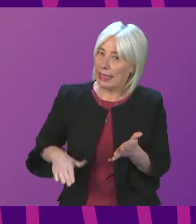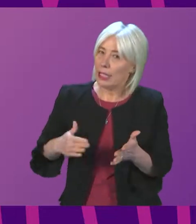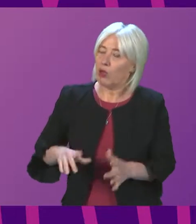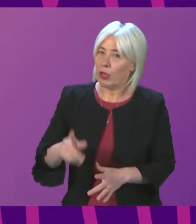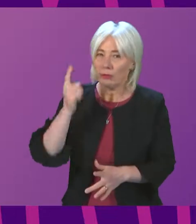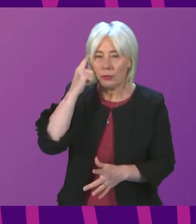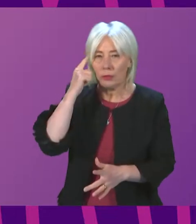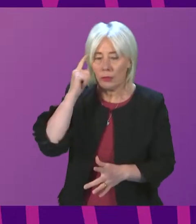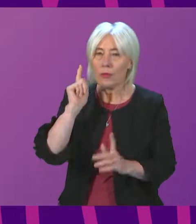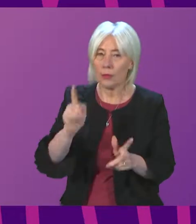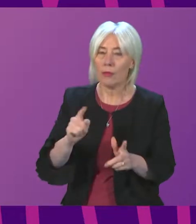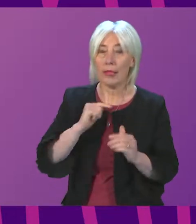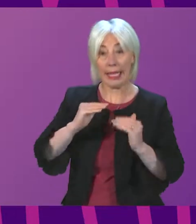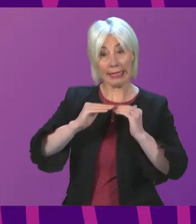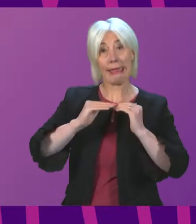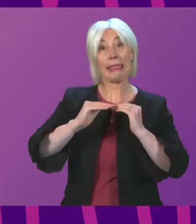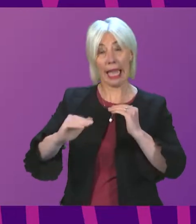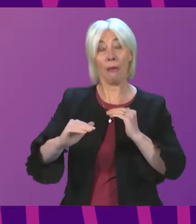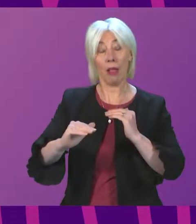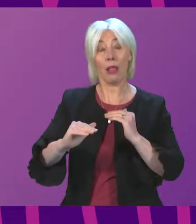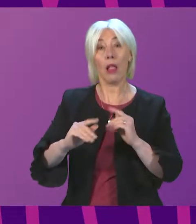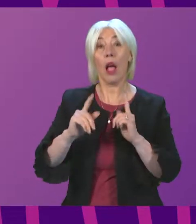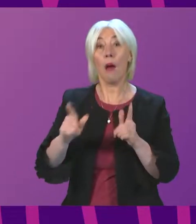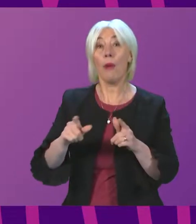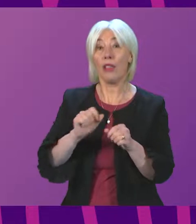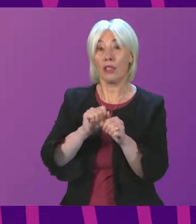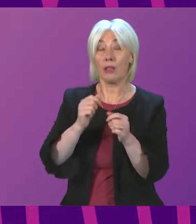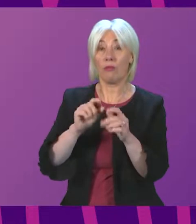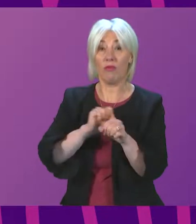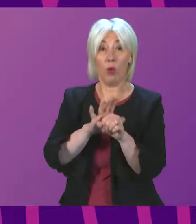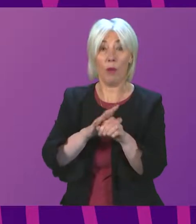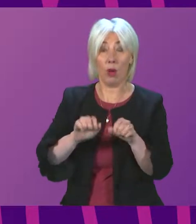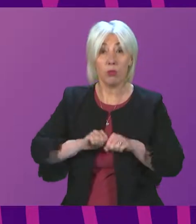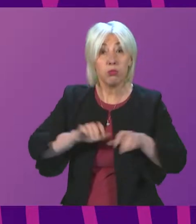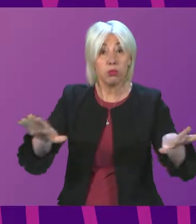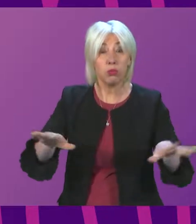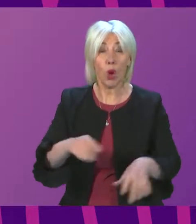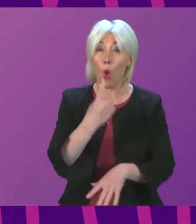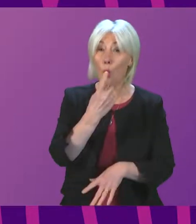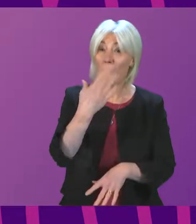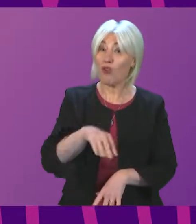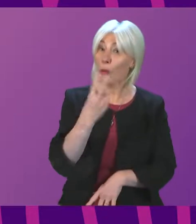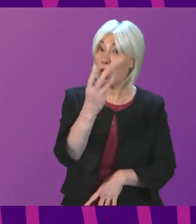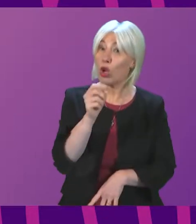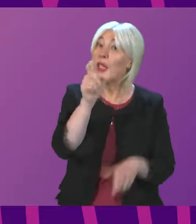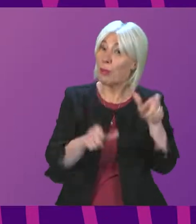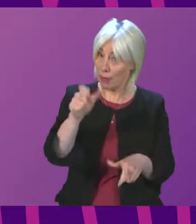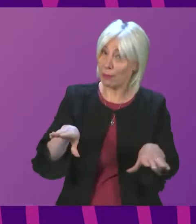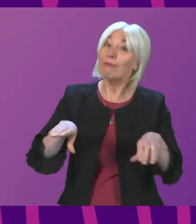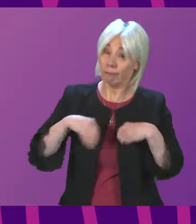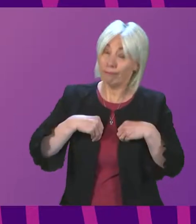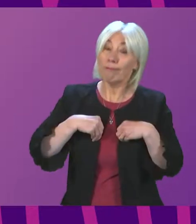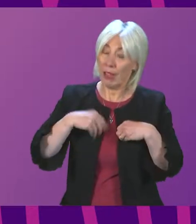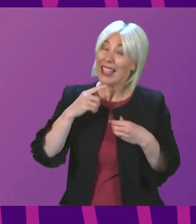much more stable than it was. The virus is still widespread. One in 30 remains at this stage a high level of